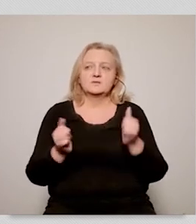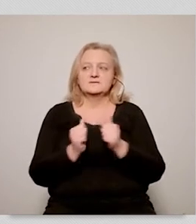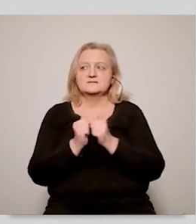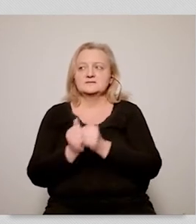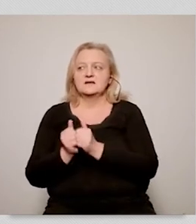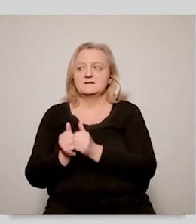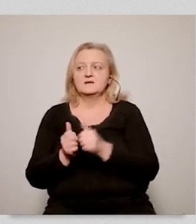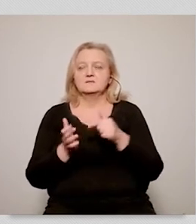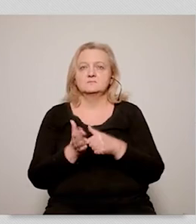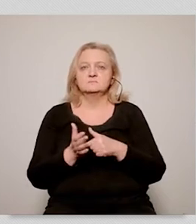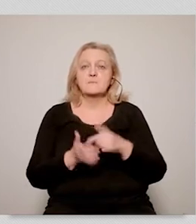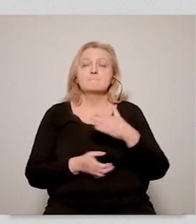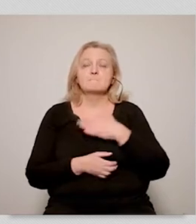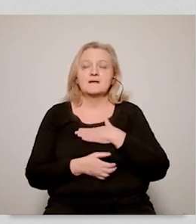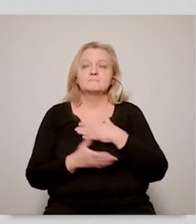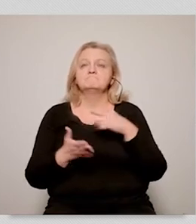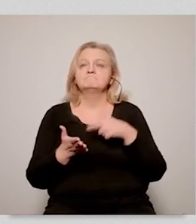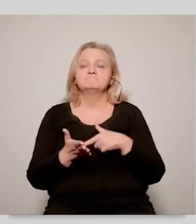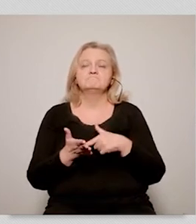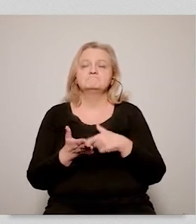Union. And we will face